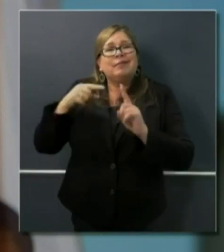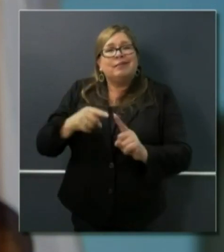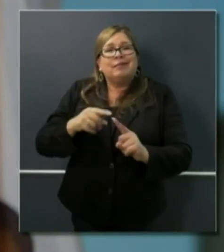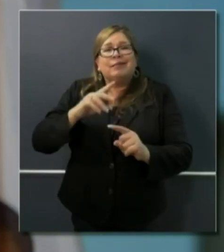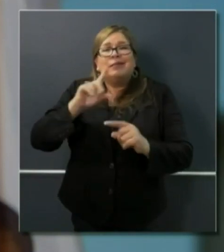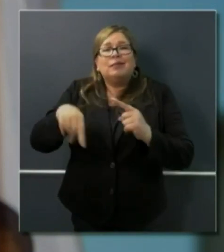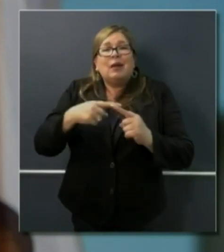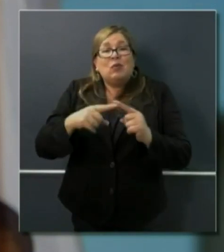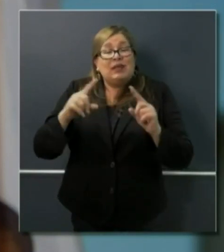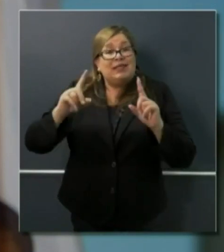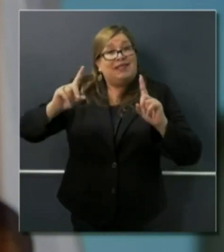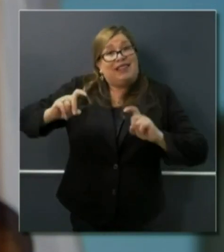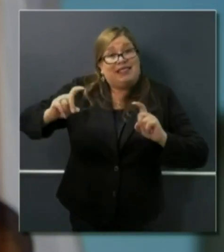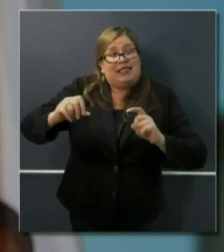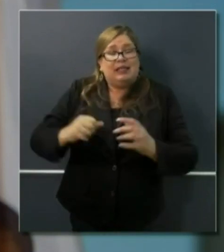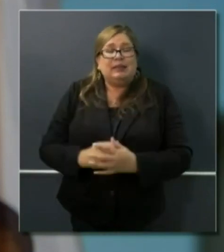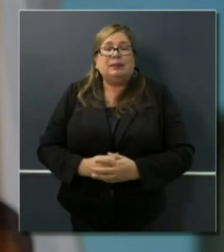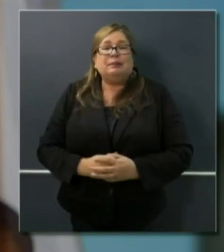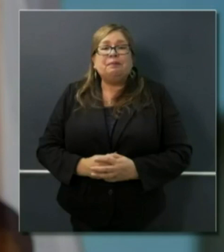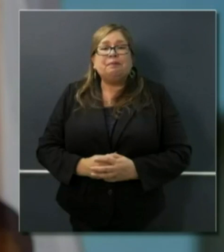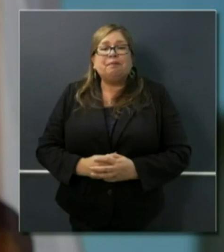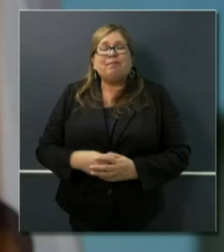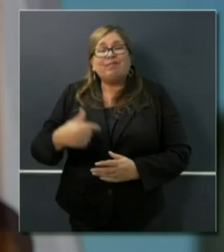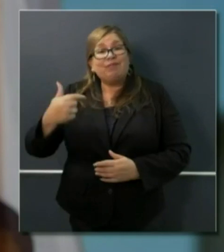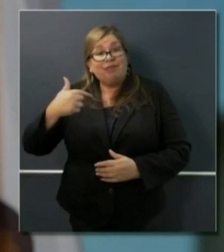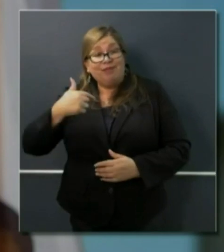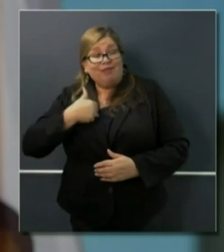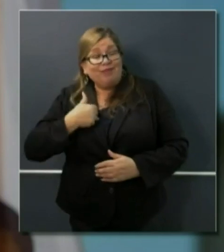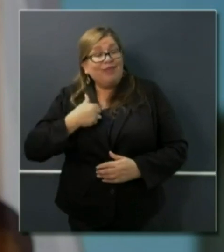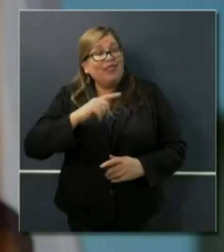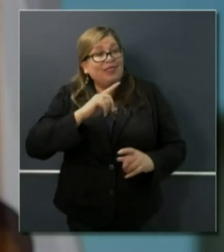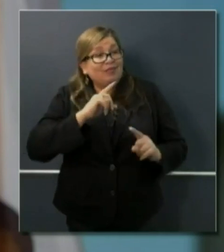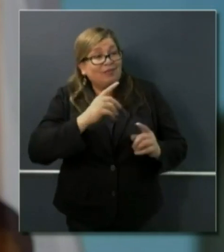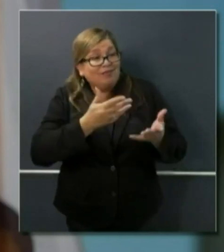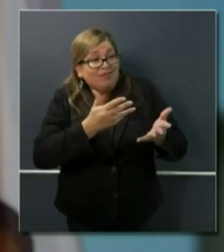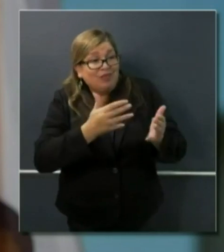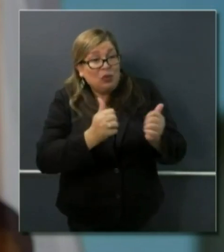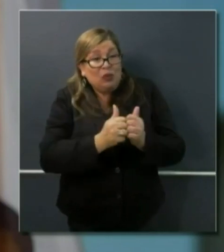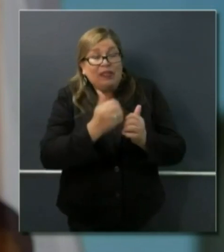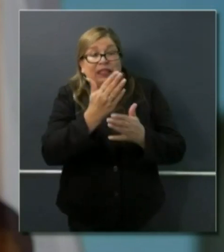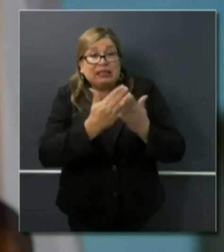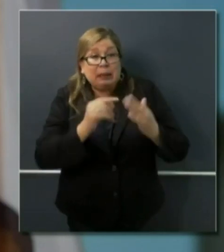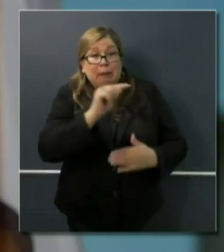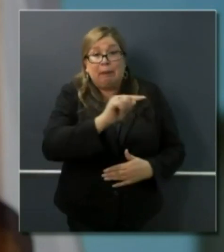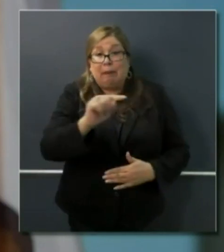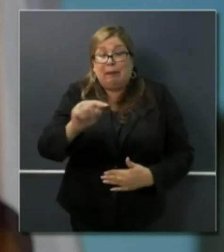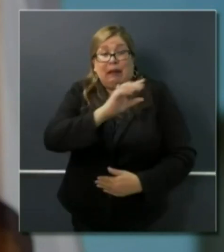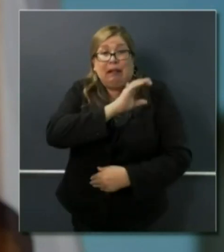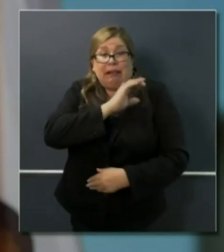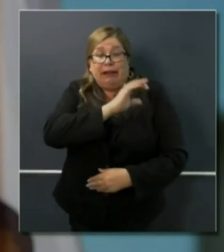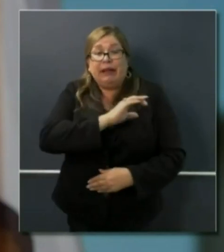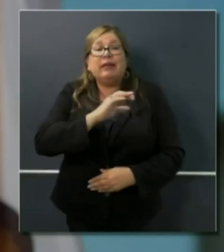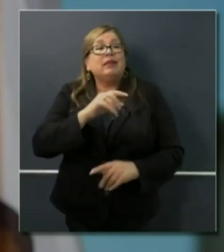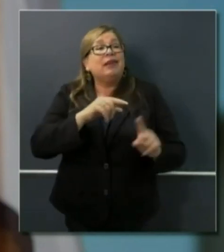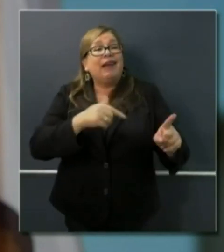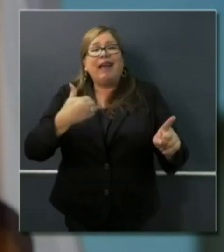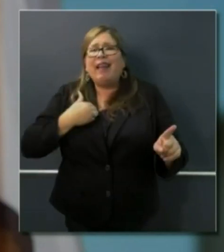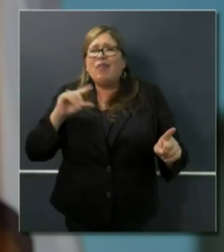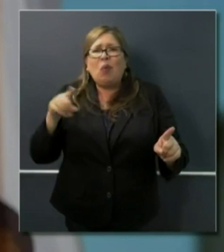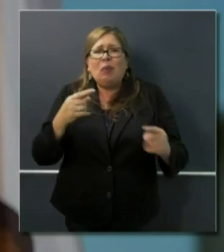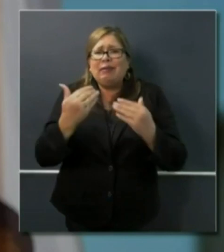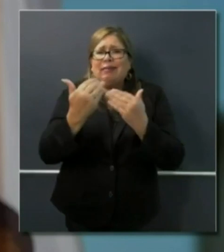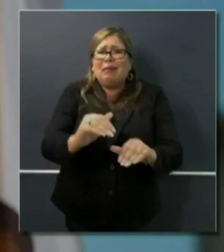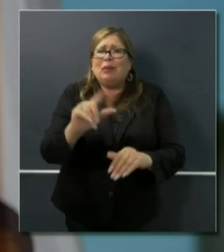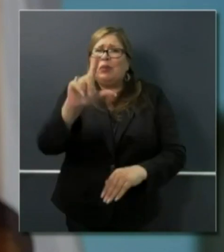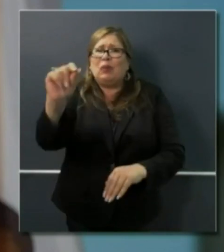just 20 tests, if any. And so when you send, you know, we're sending low-income, undocumented people to these clinics,